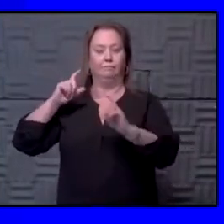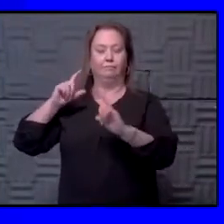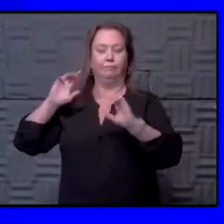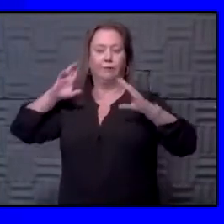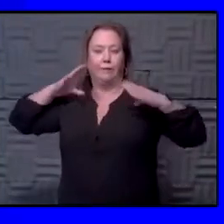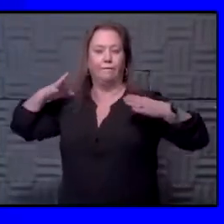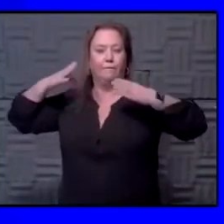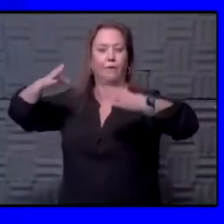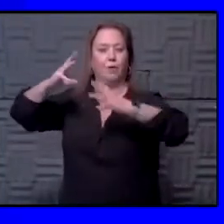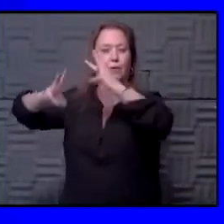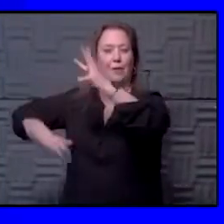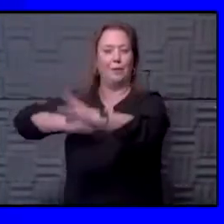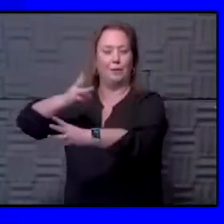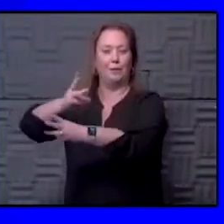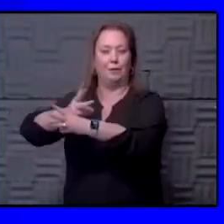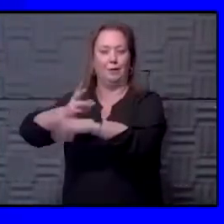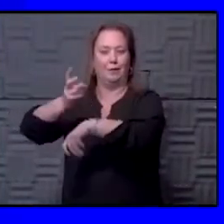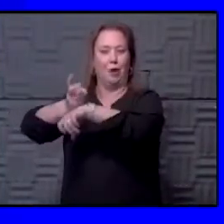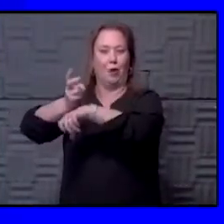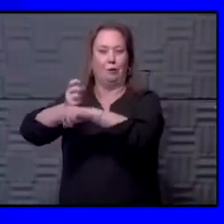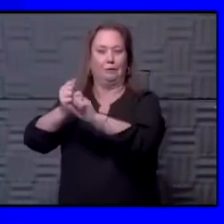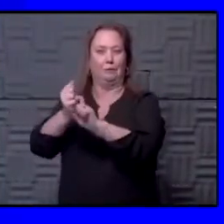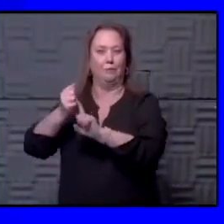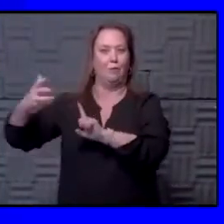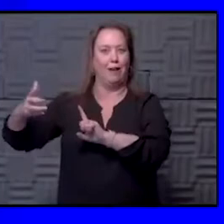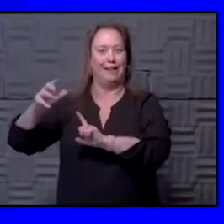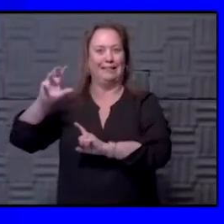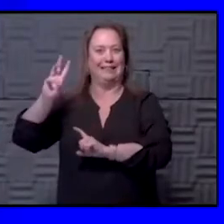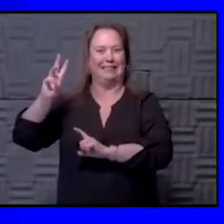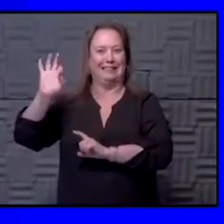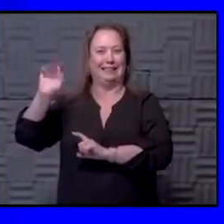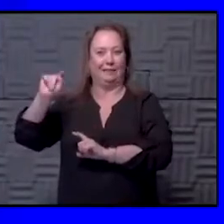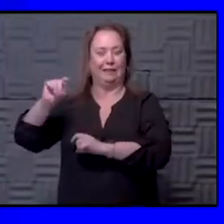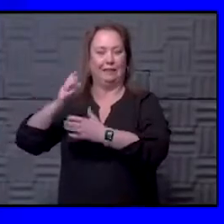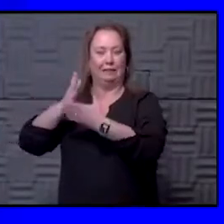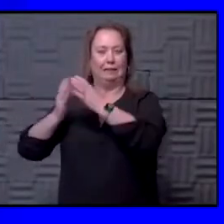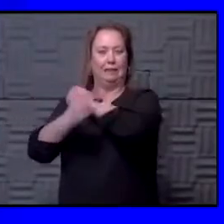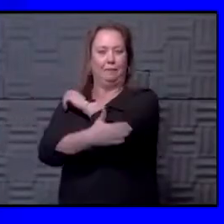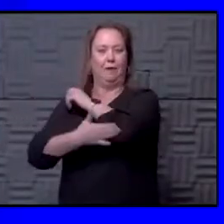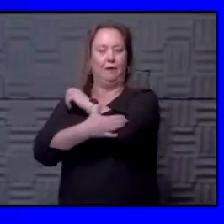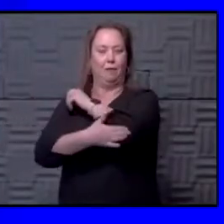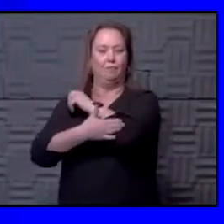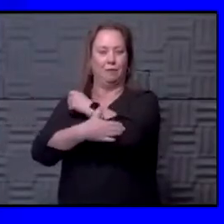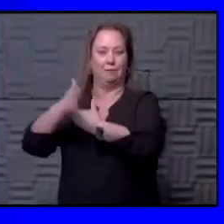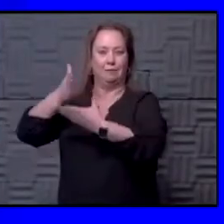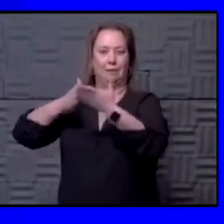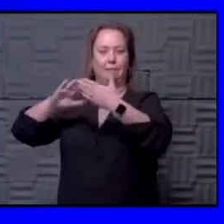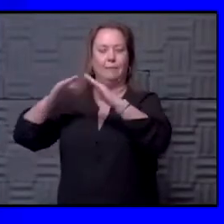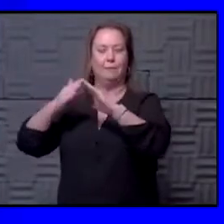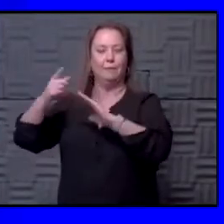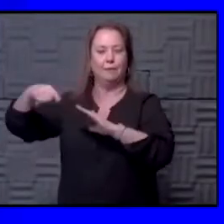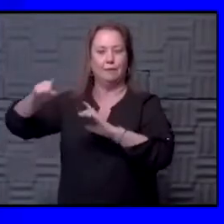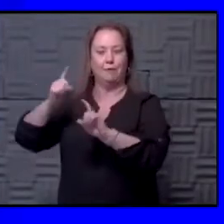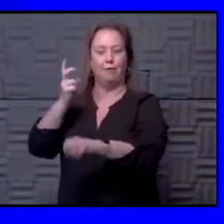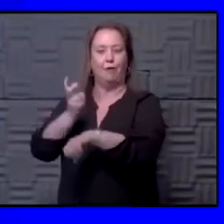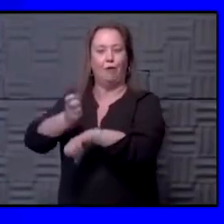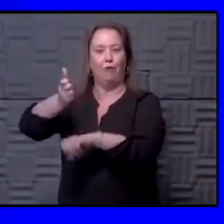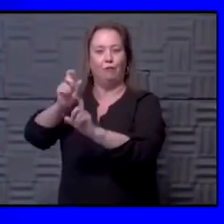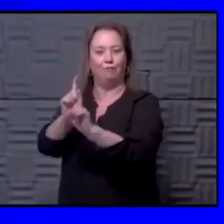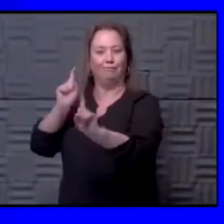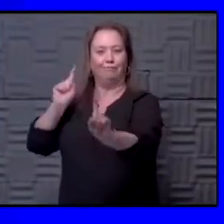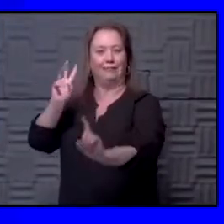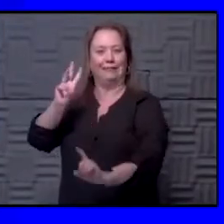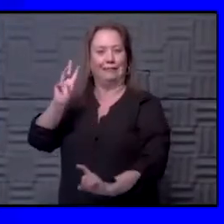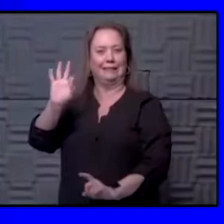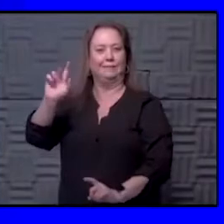it is more difficult to maybe spread out six feet in some of those countries and some of those communities. But we also have to